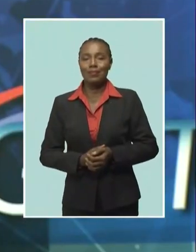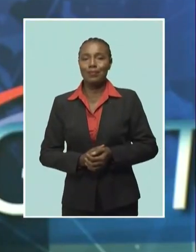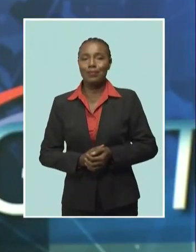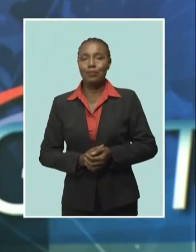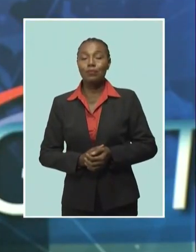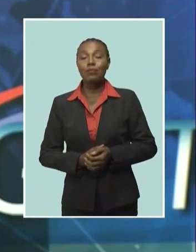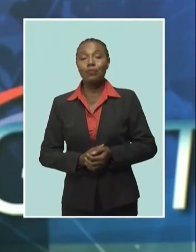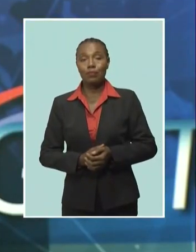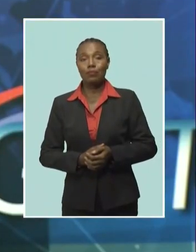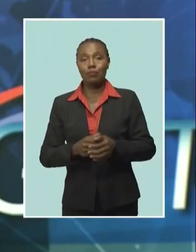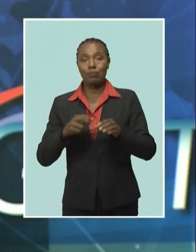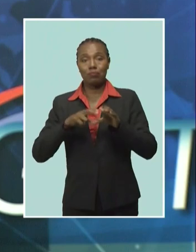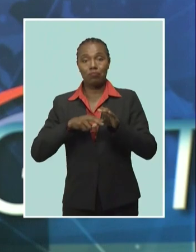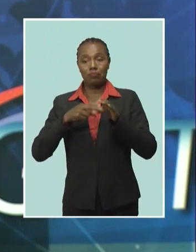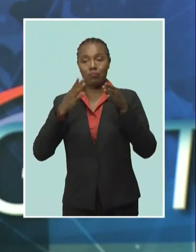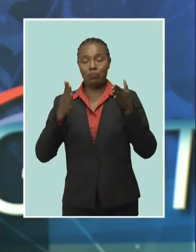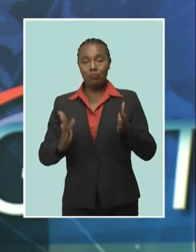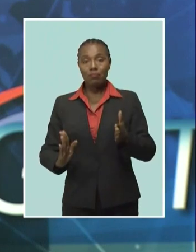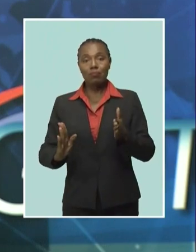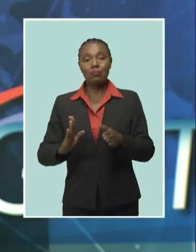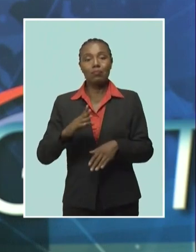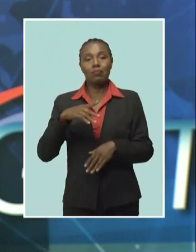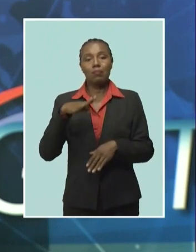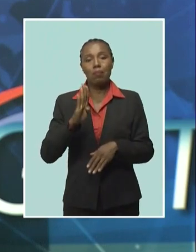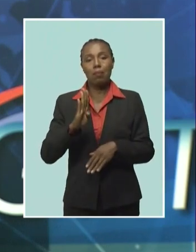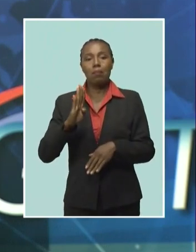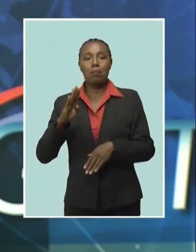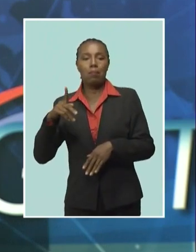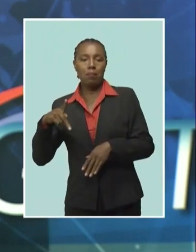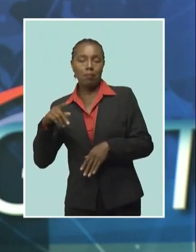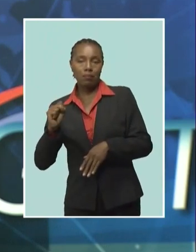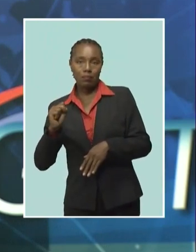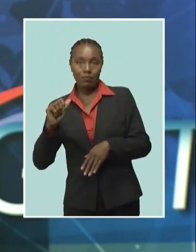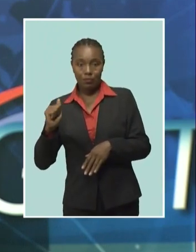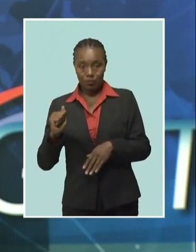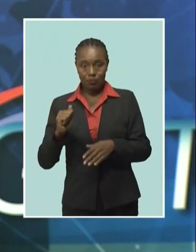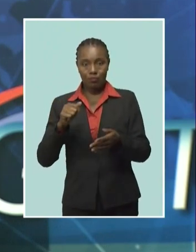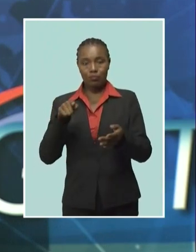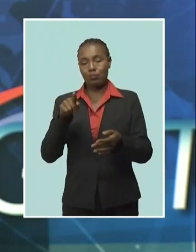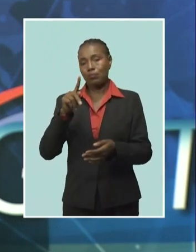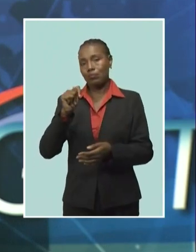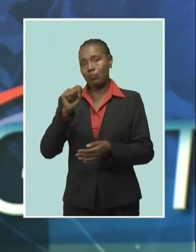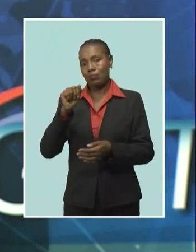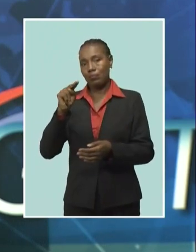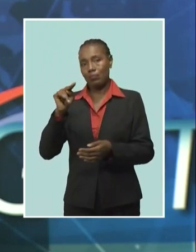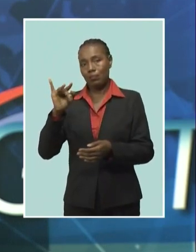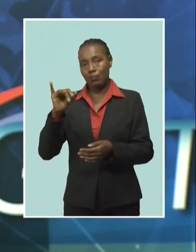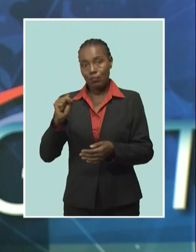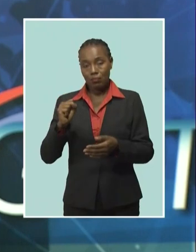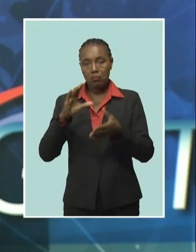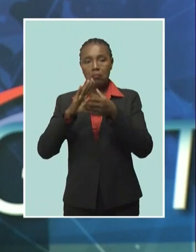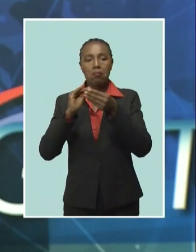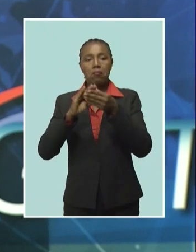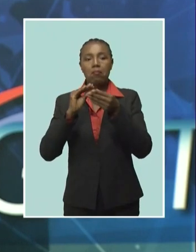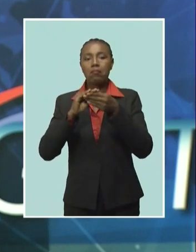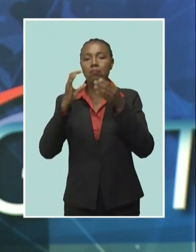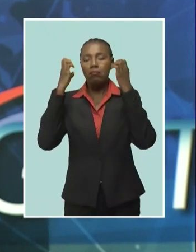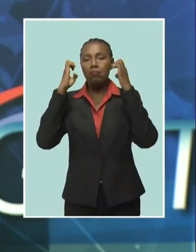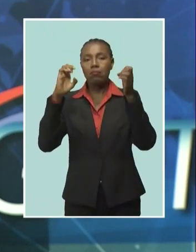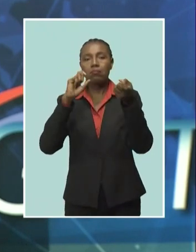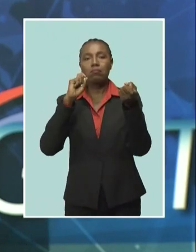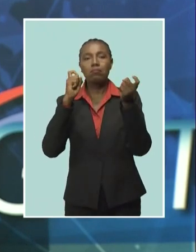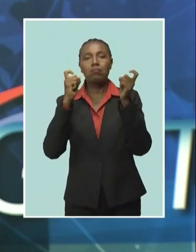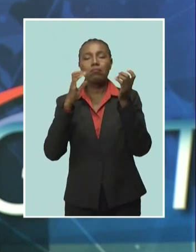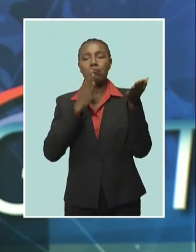Chairman of the Barbados Private Center Association Tricia Tanis is calling for an education strategy to be put in place to